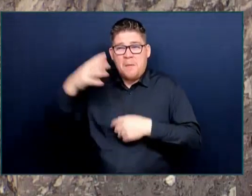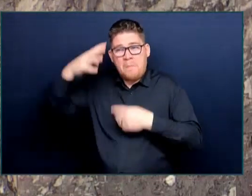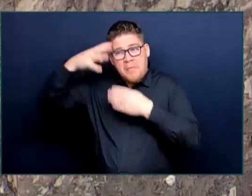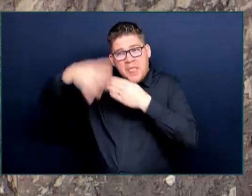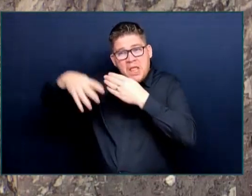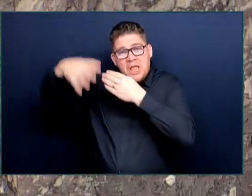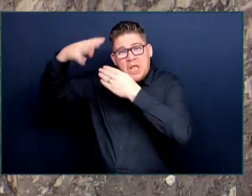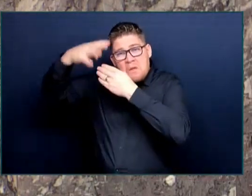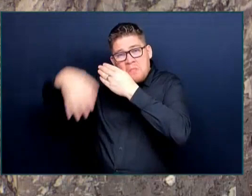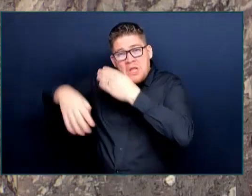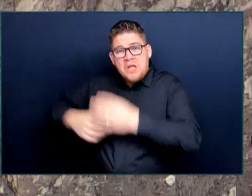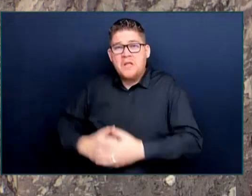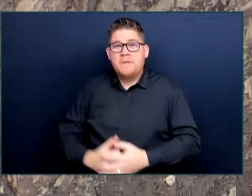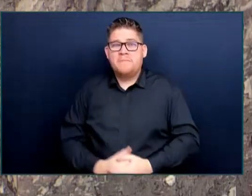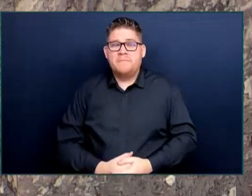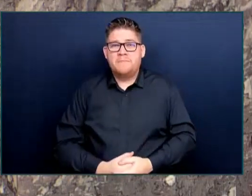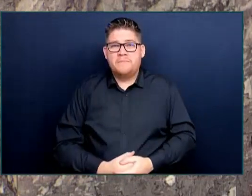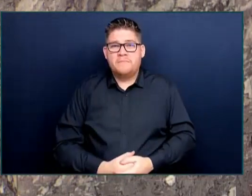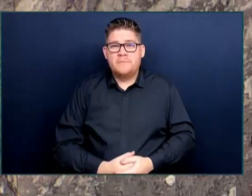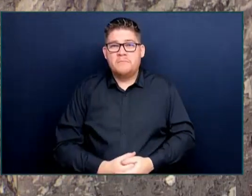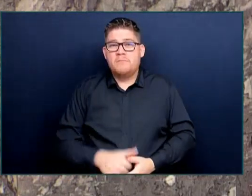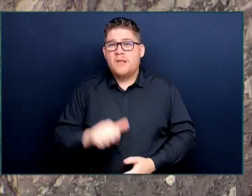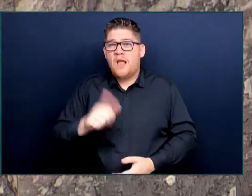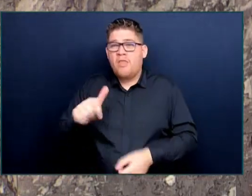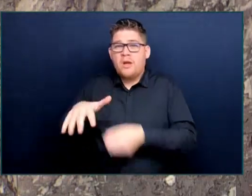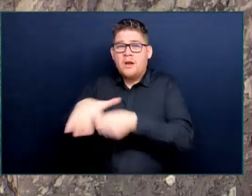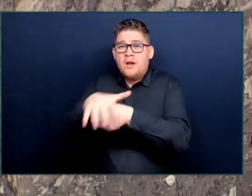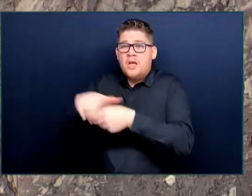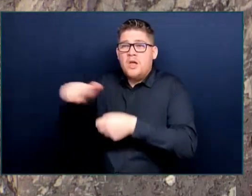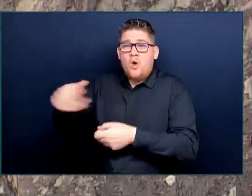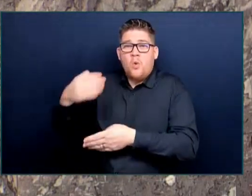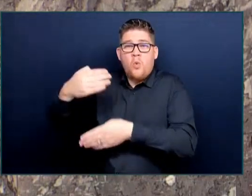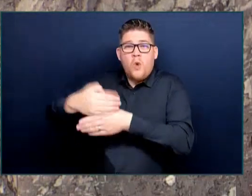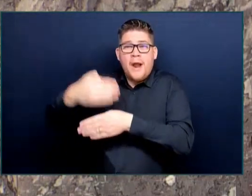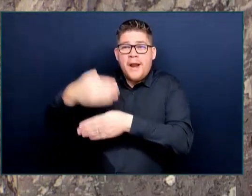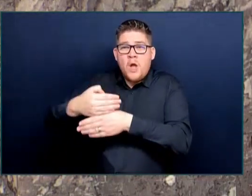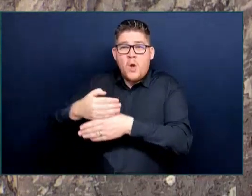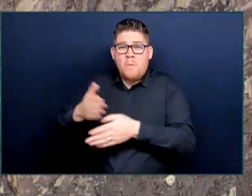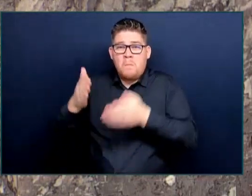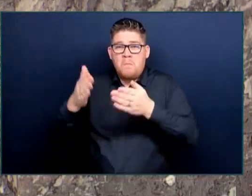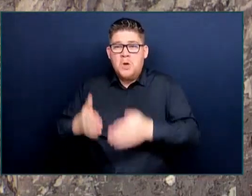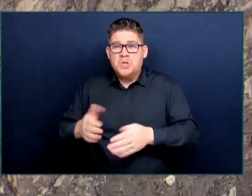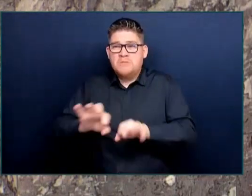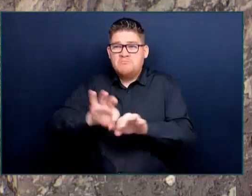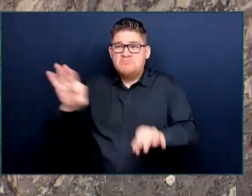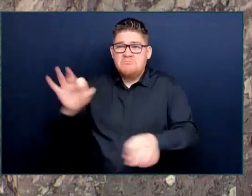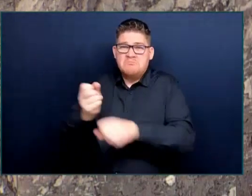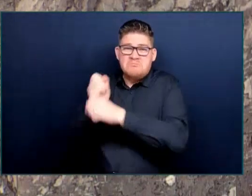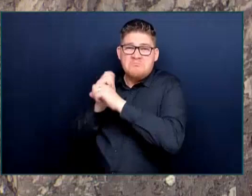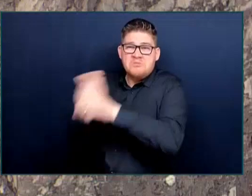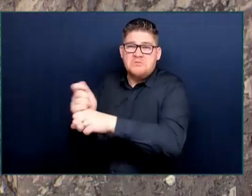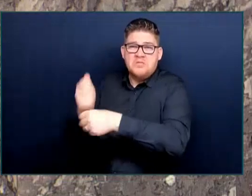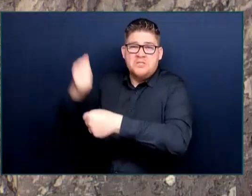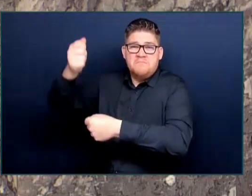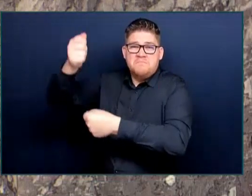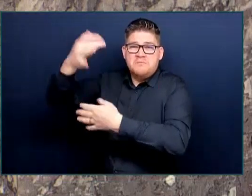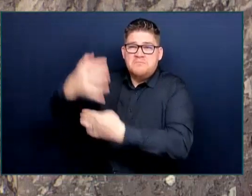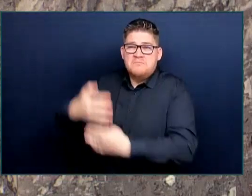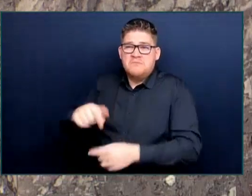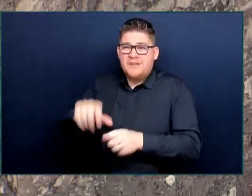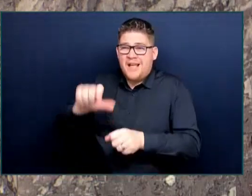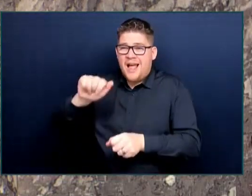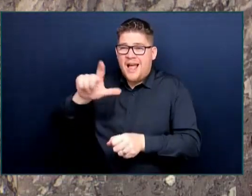unprovoked attack. And last week, a prolific offender who personifies the